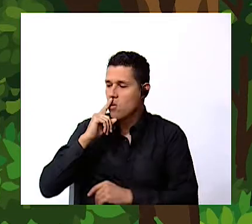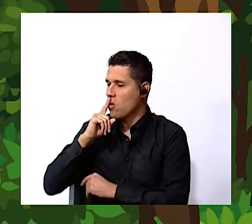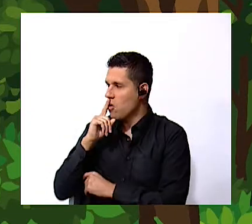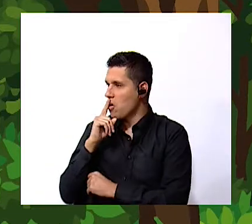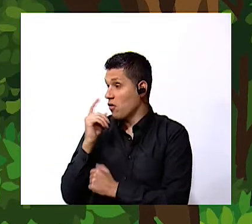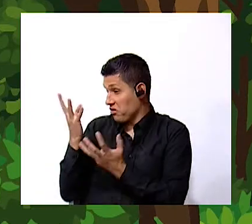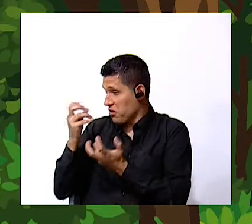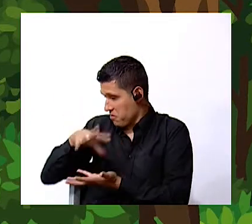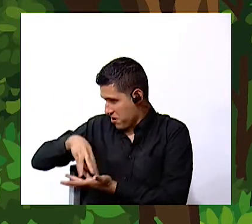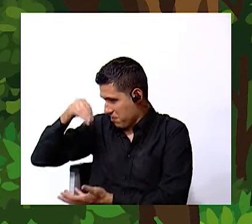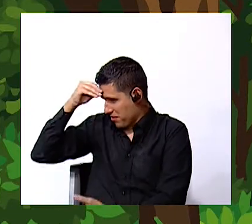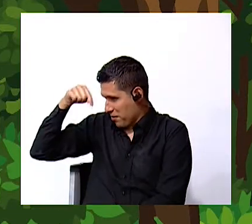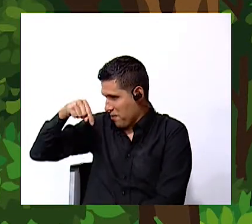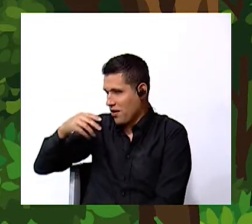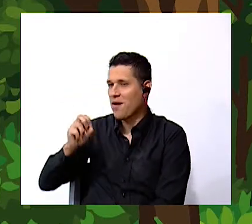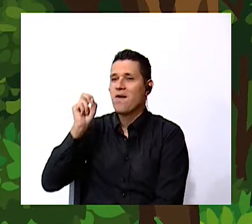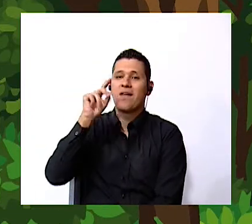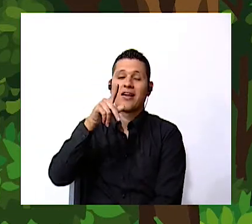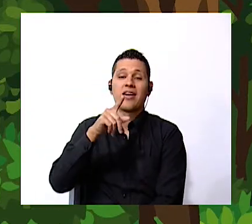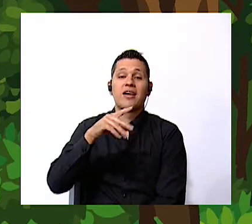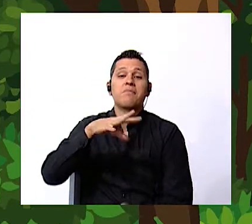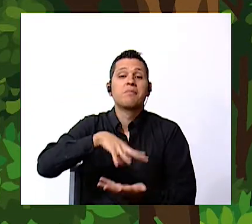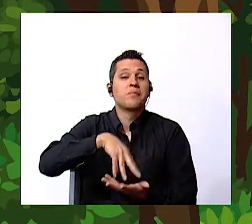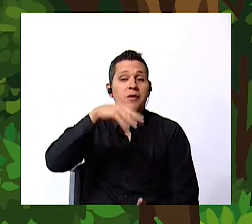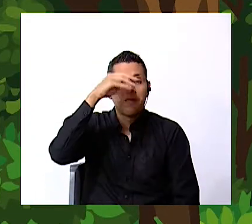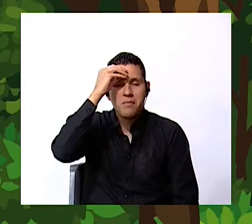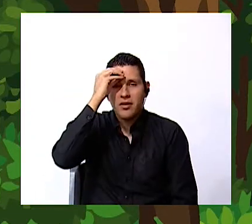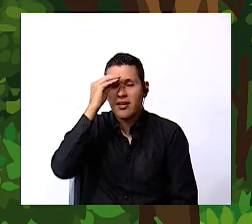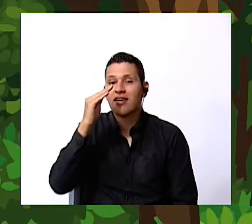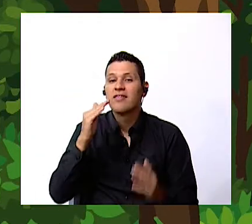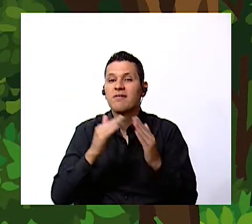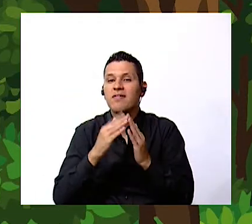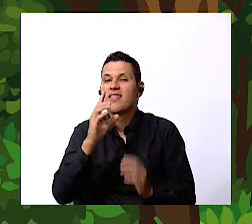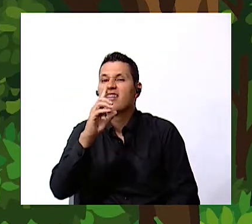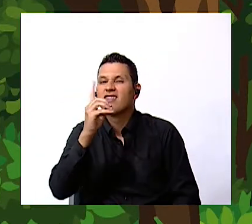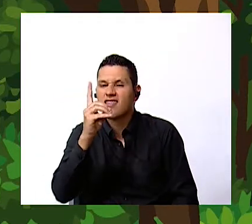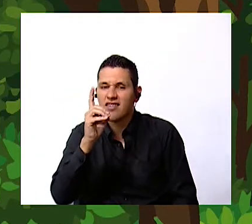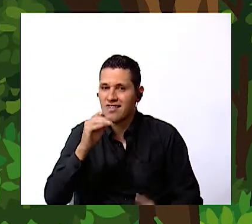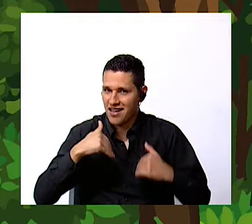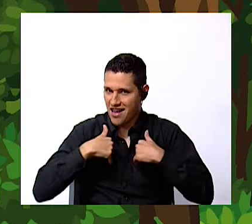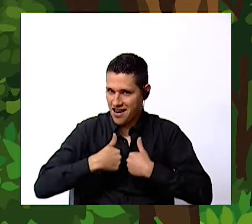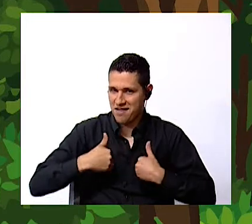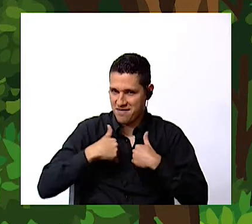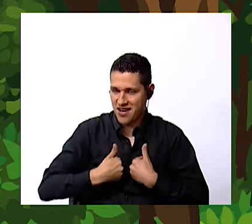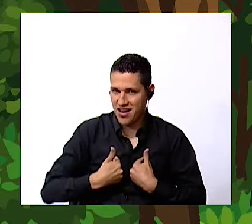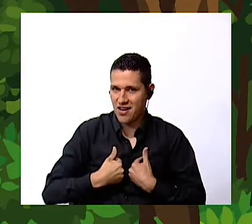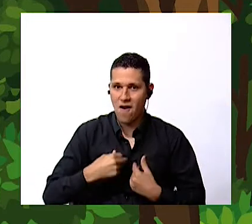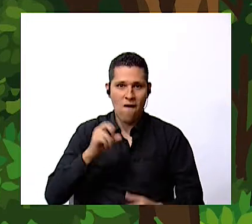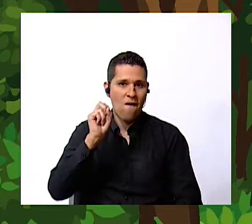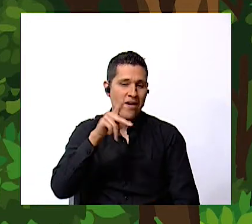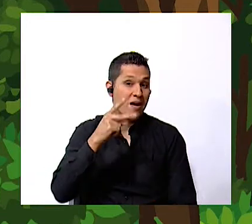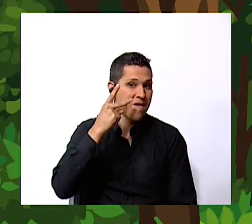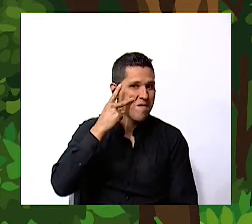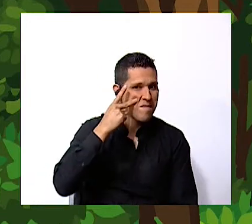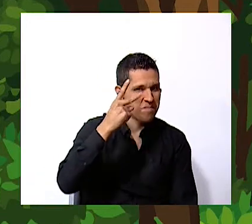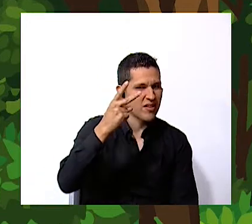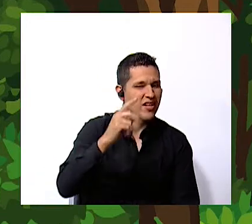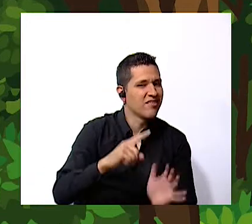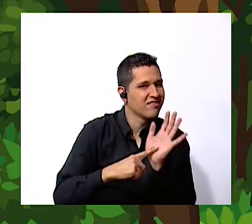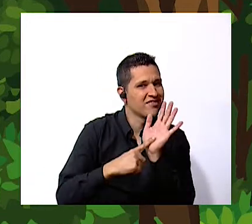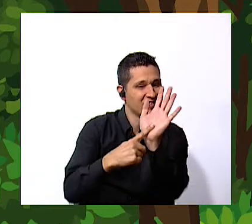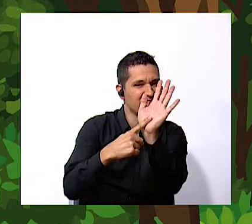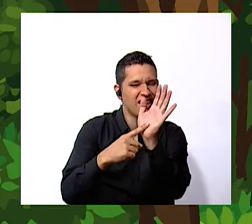about that okay vamos a aprender donde viven los animales so let's take a look at this presentation